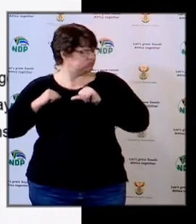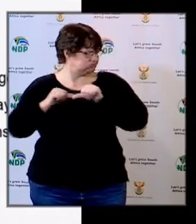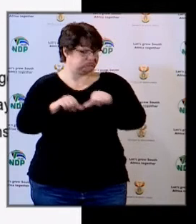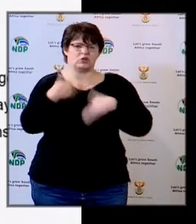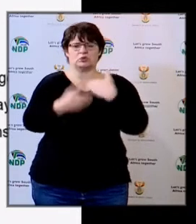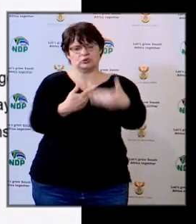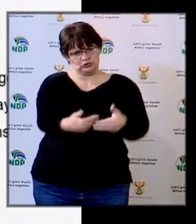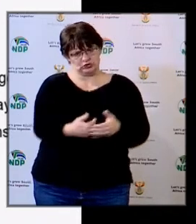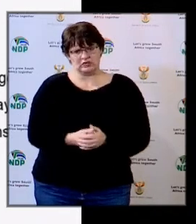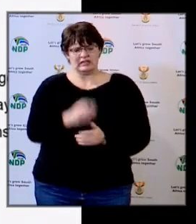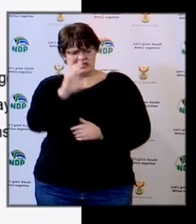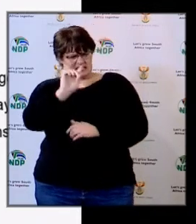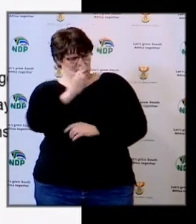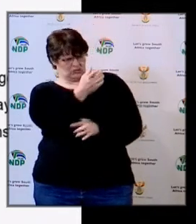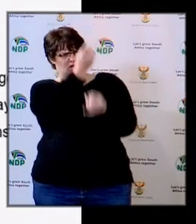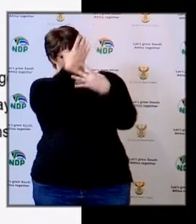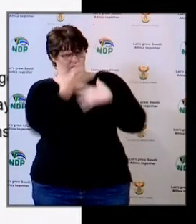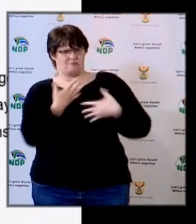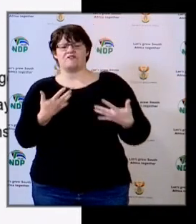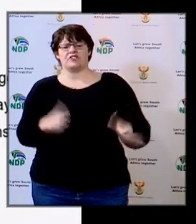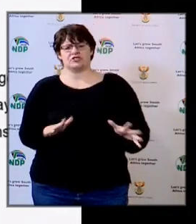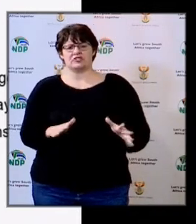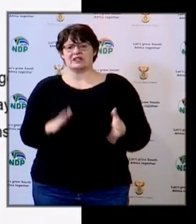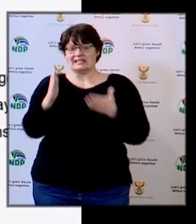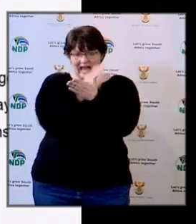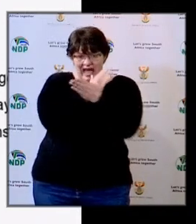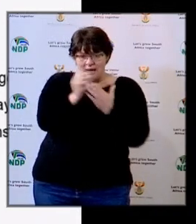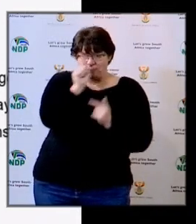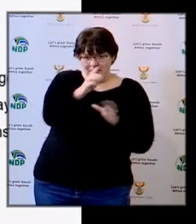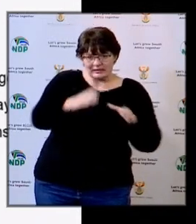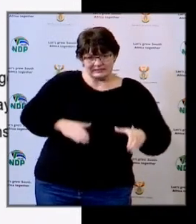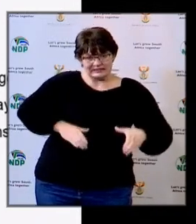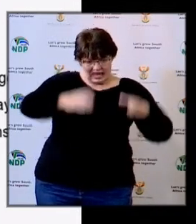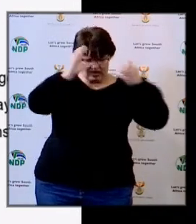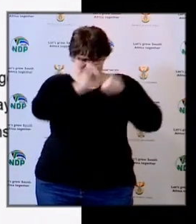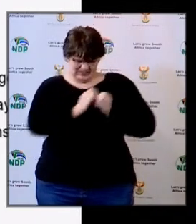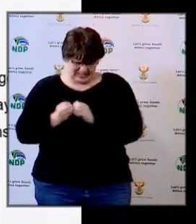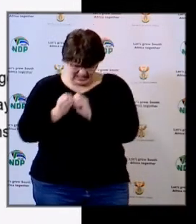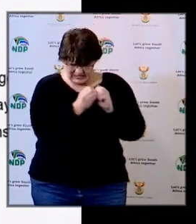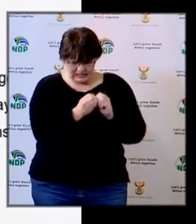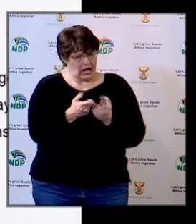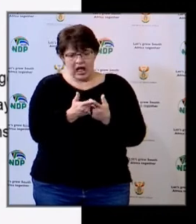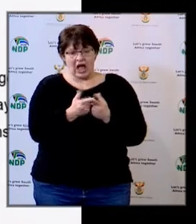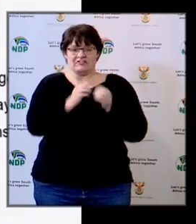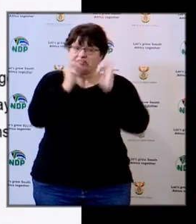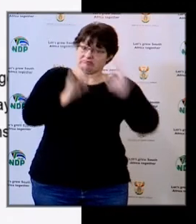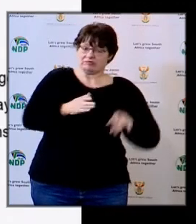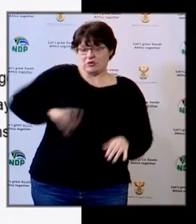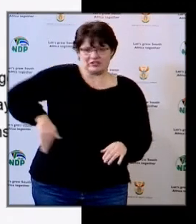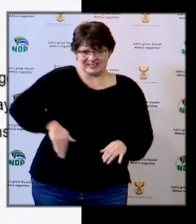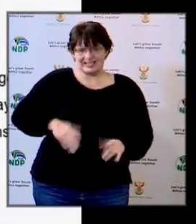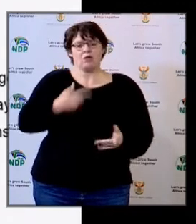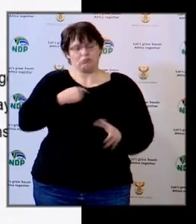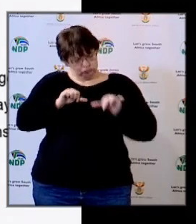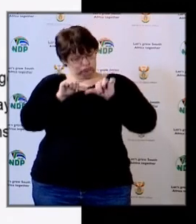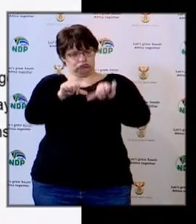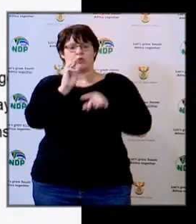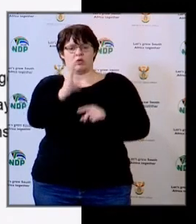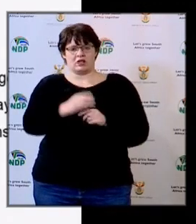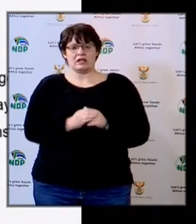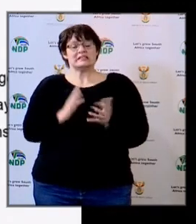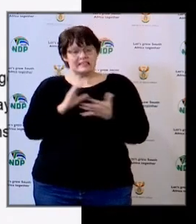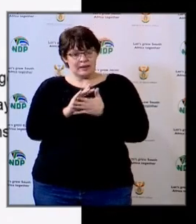The DG indicated that we need to get some of the tanks installed. We'll continue to do that. We'll continue